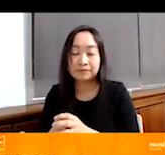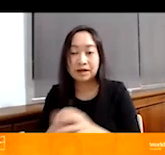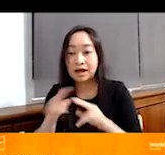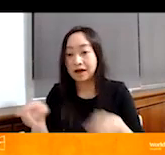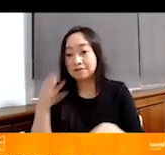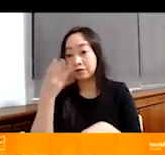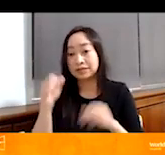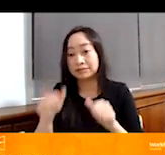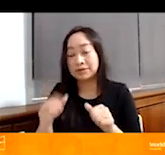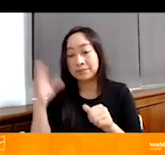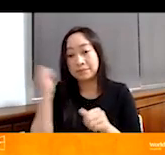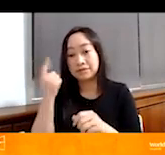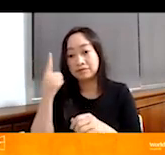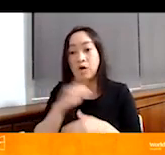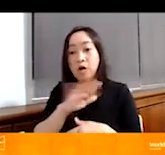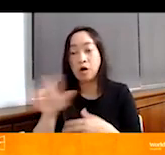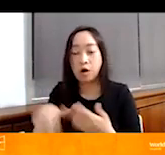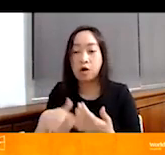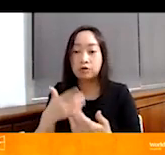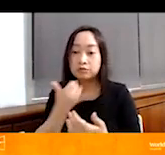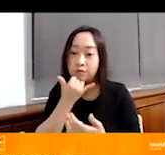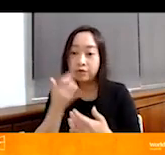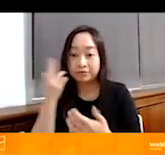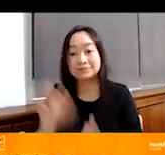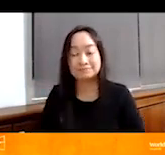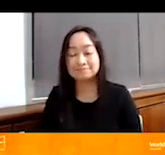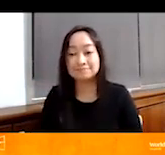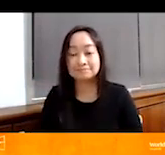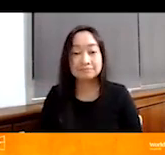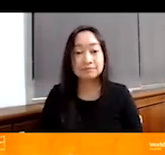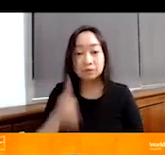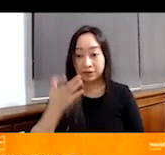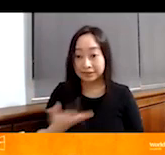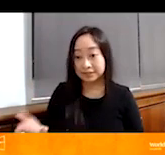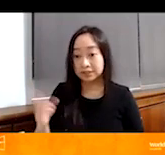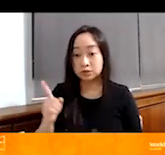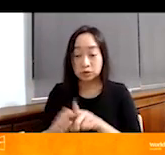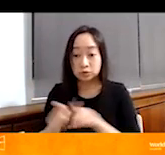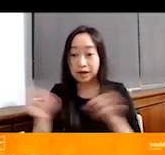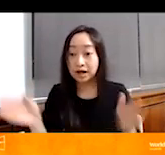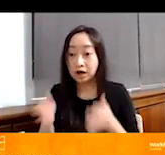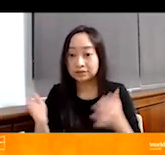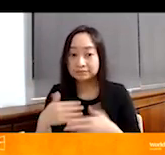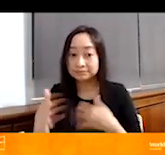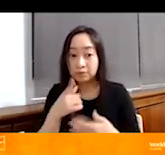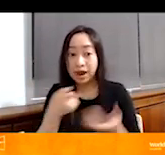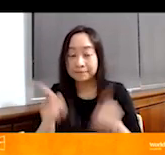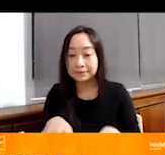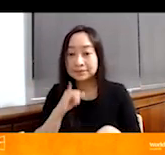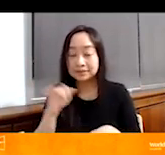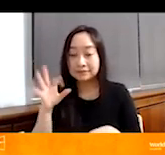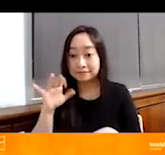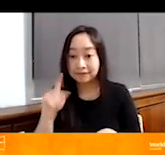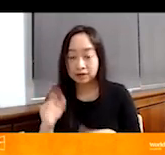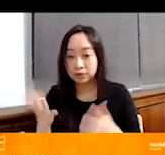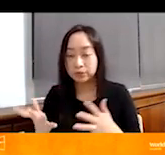unforgettable memory for all the wrong reasons. One of the things that is also encouraging despite all these incidents is the fact that, you